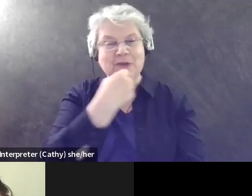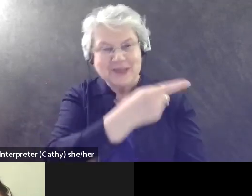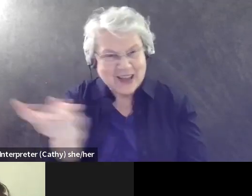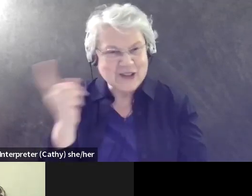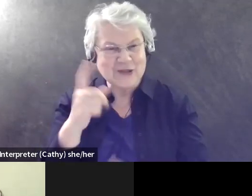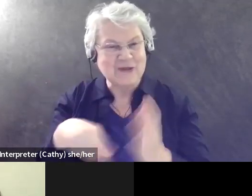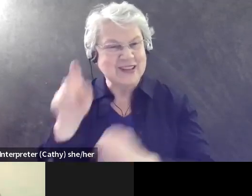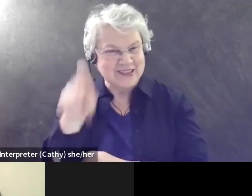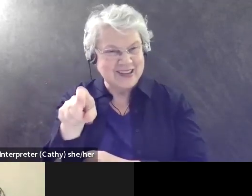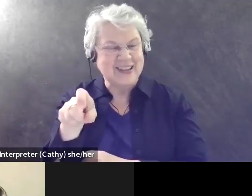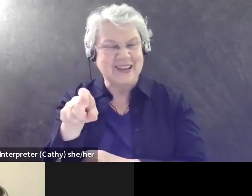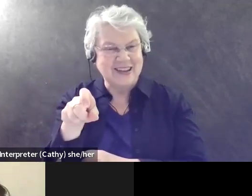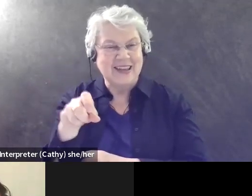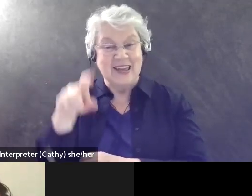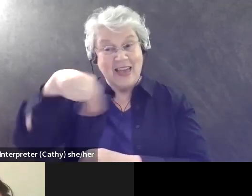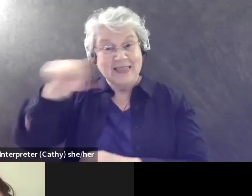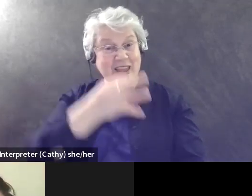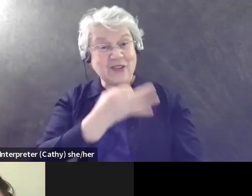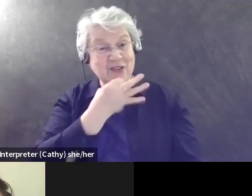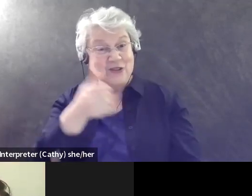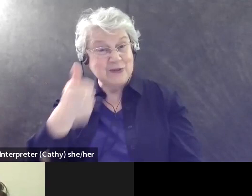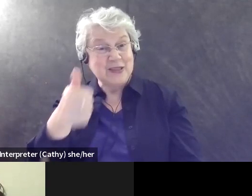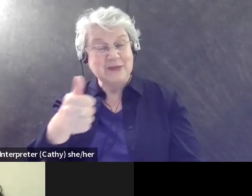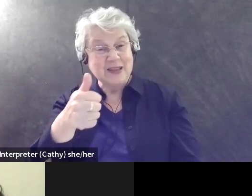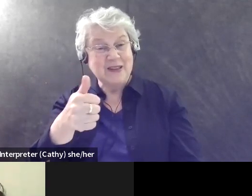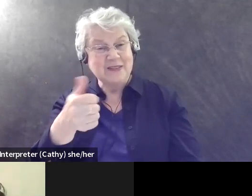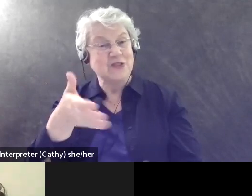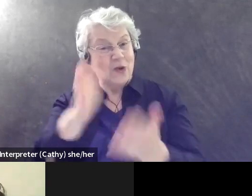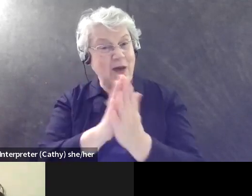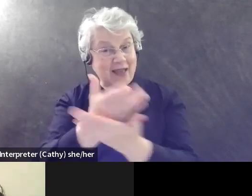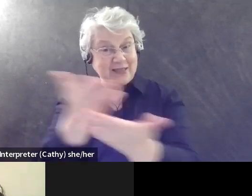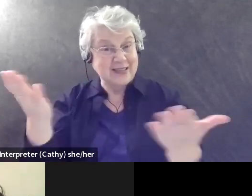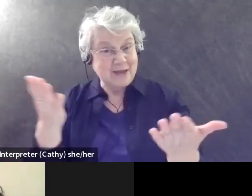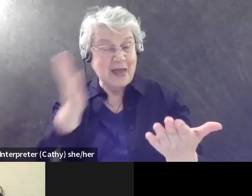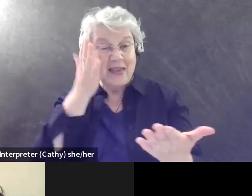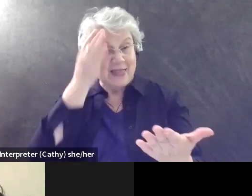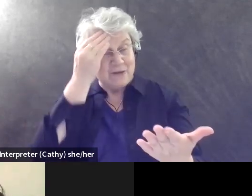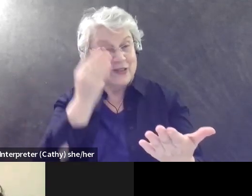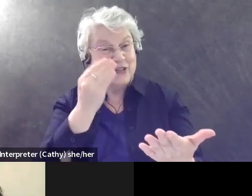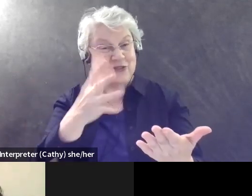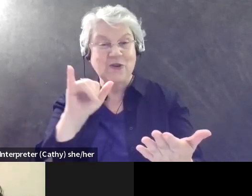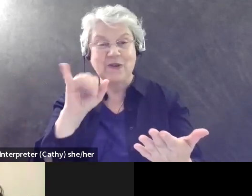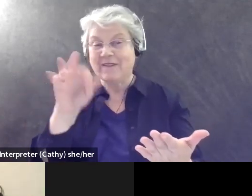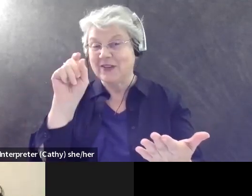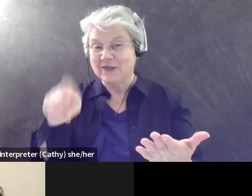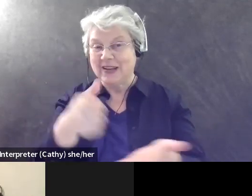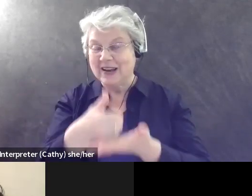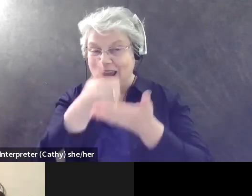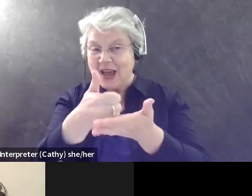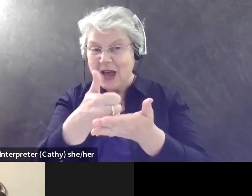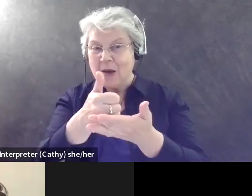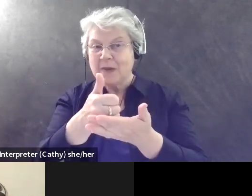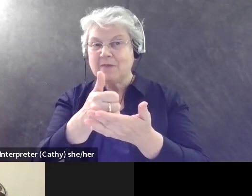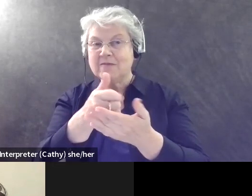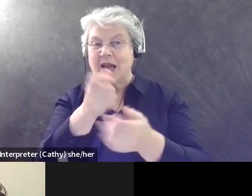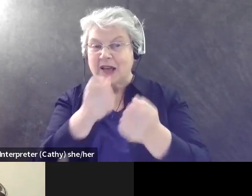And, um, they're the experts on themselves. So ask them and they'll, they'll tell you if they need something. Um, you don't have to, you don't have to,